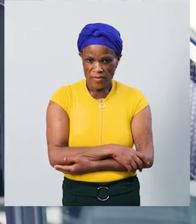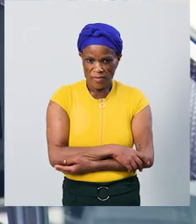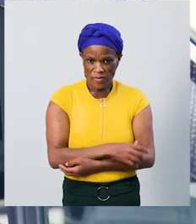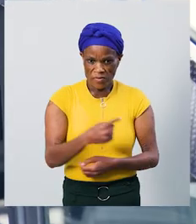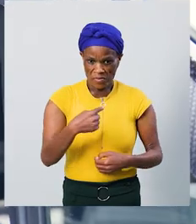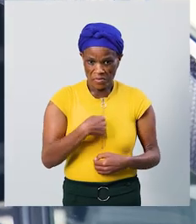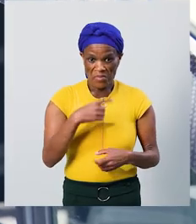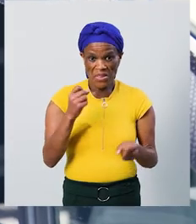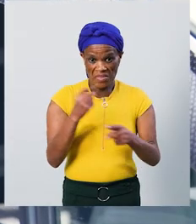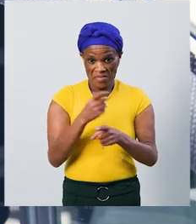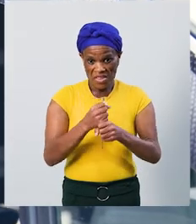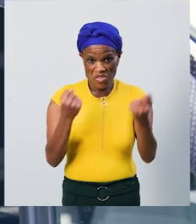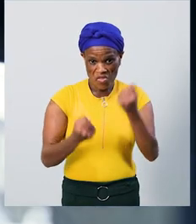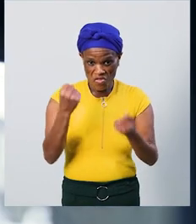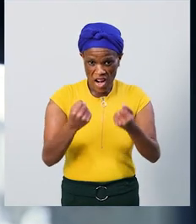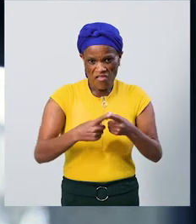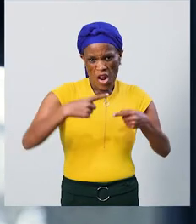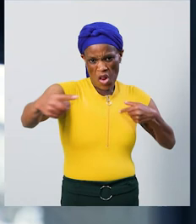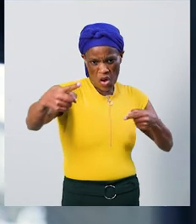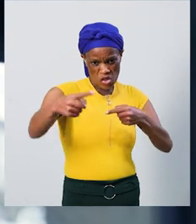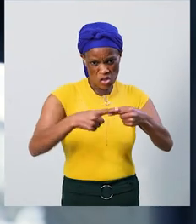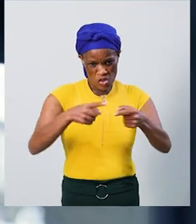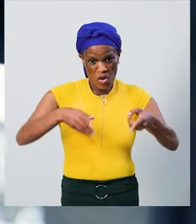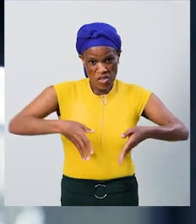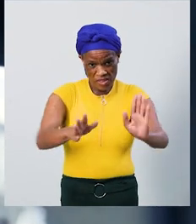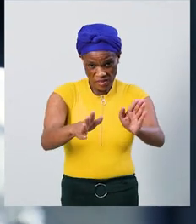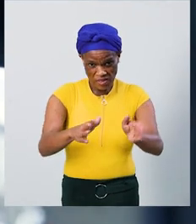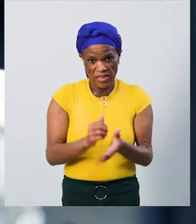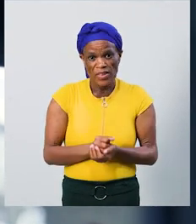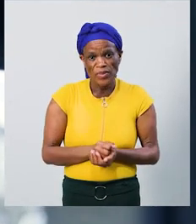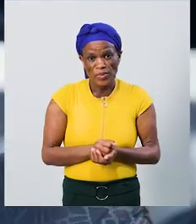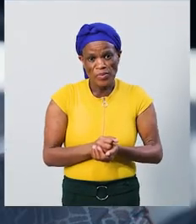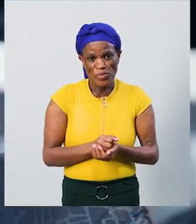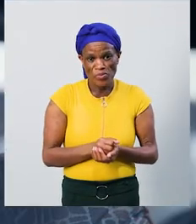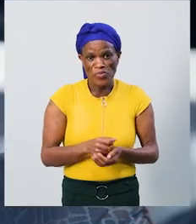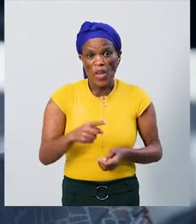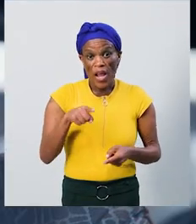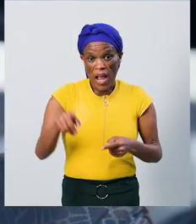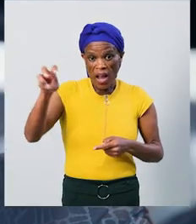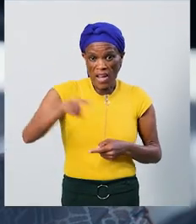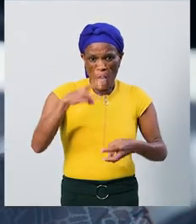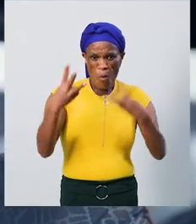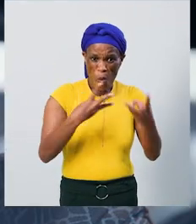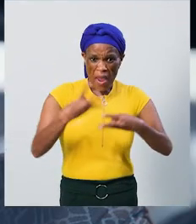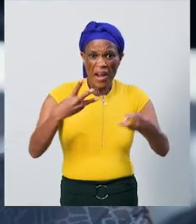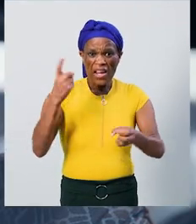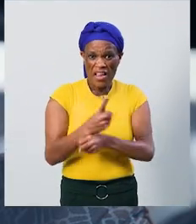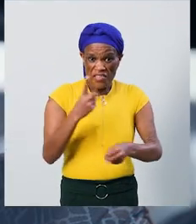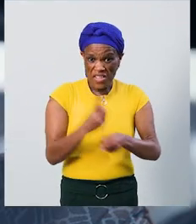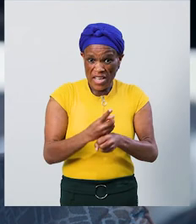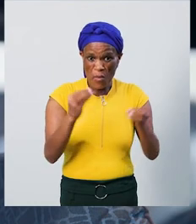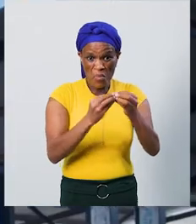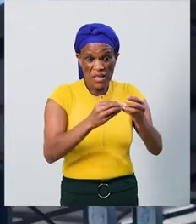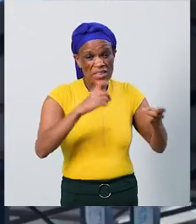If you enjoy it, I this to be long shot distance. cultures, heard here. was about